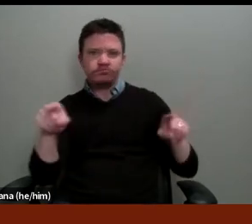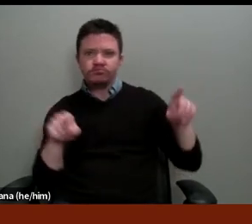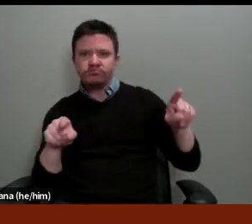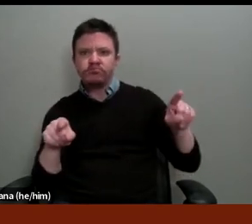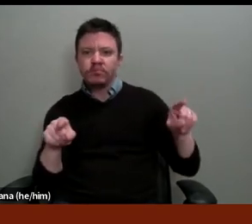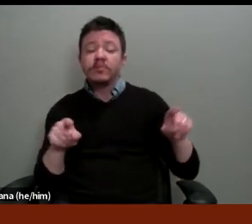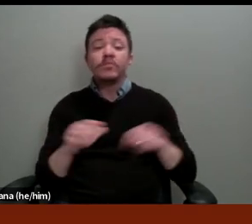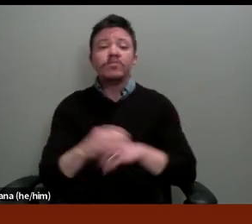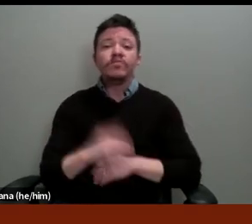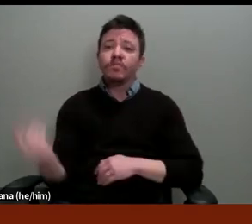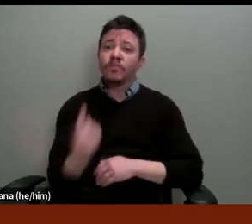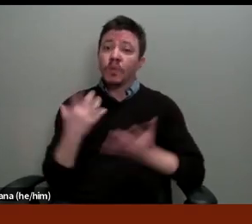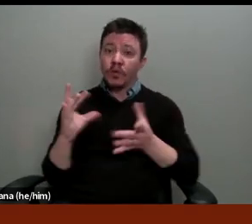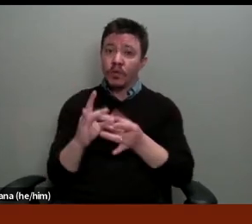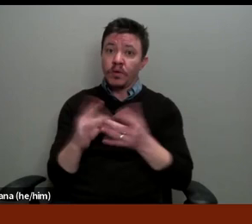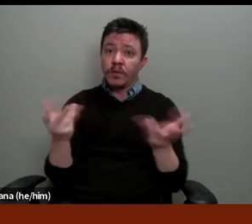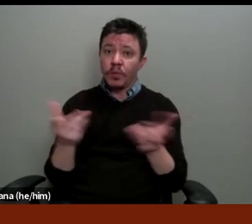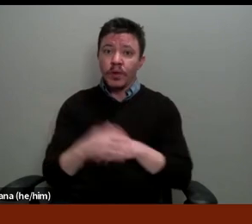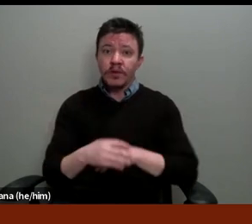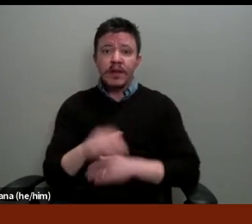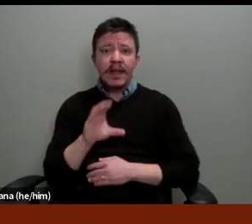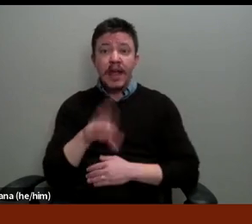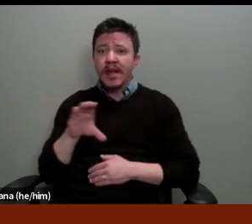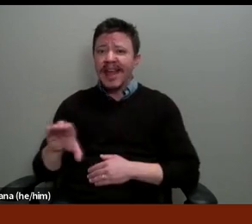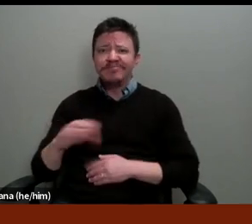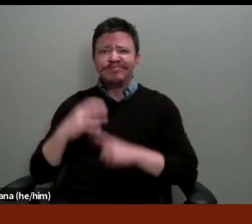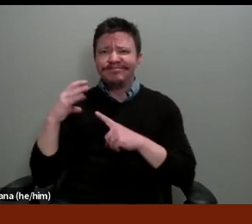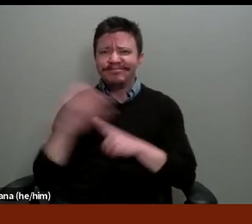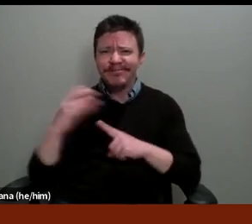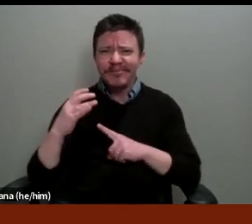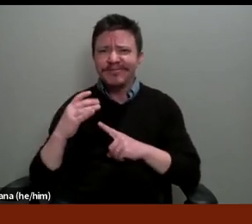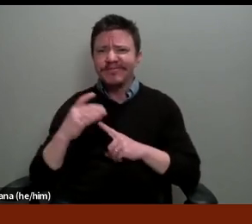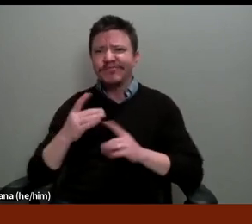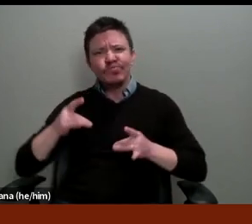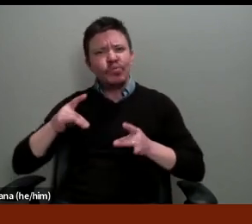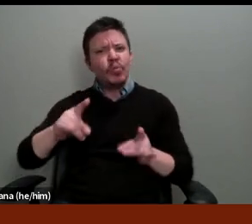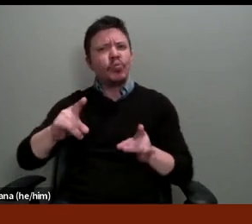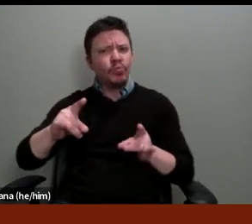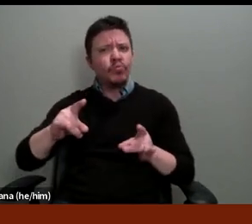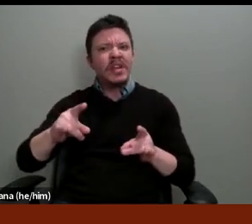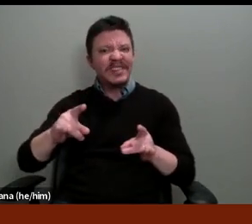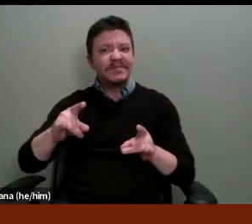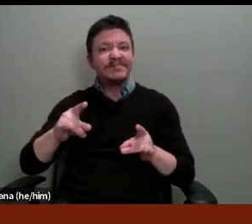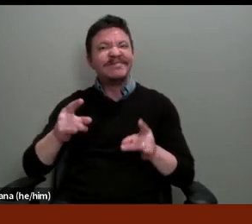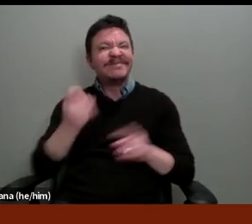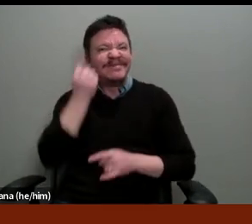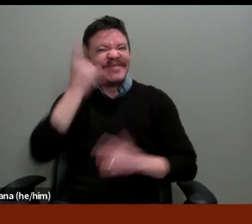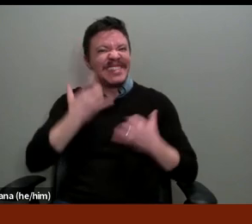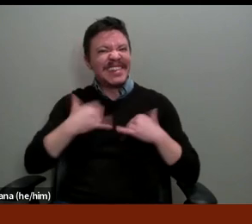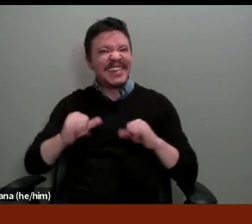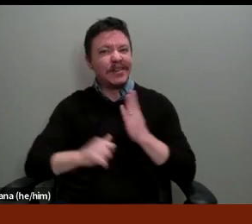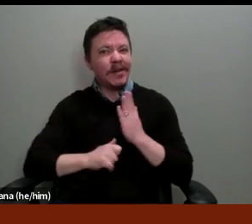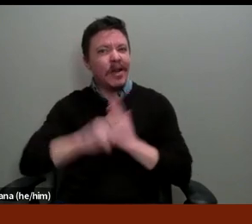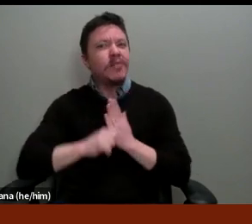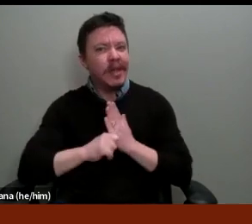Something that I also want to mention is that these captions are really awesome and they're really great but they are automated and so that means